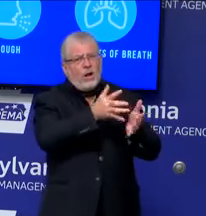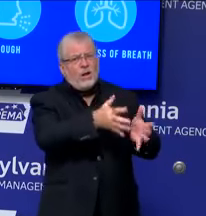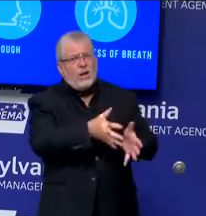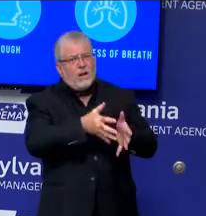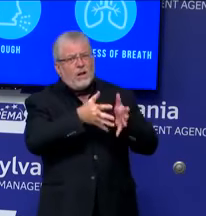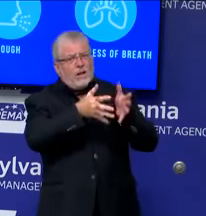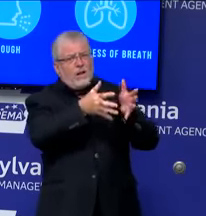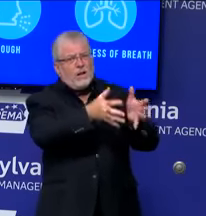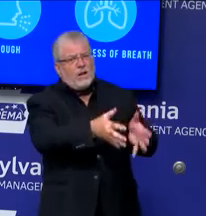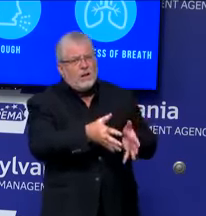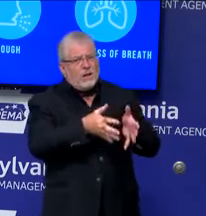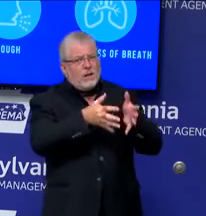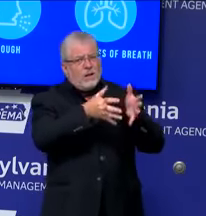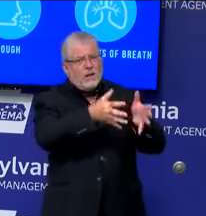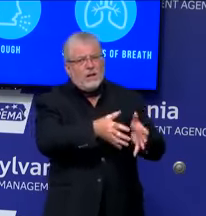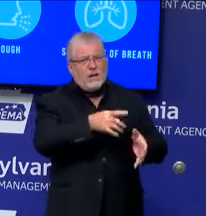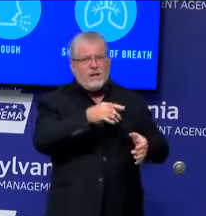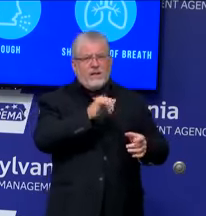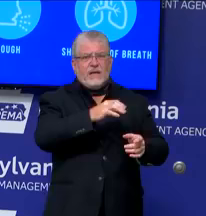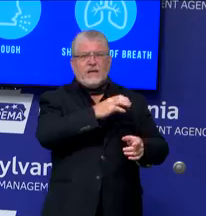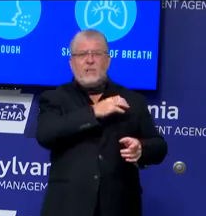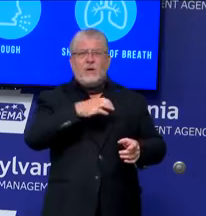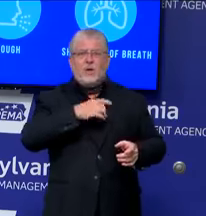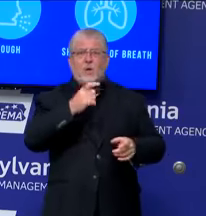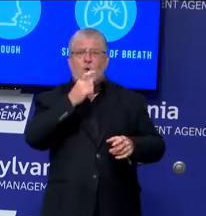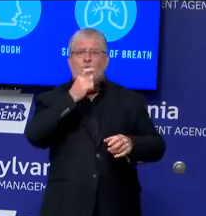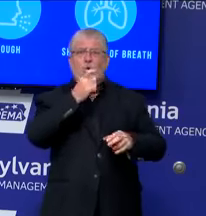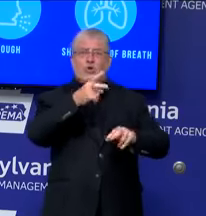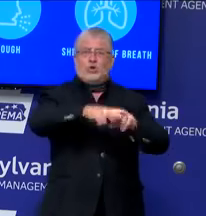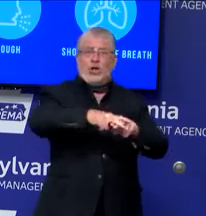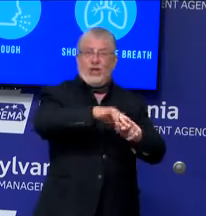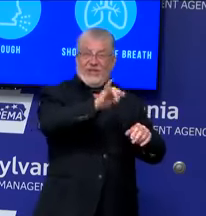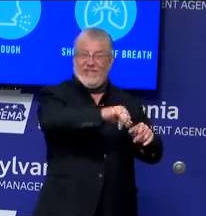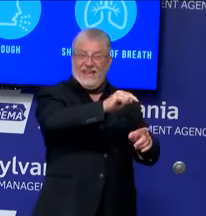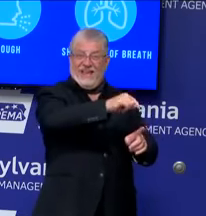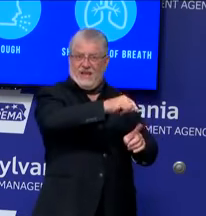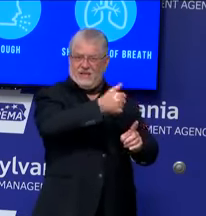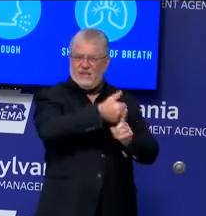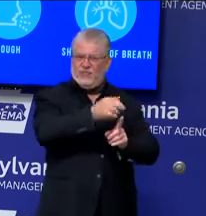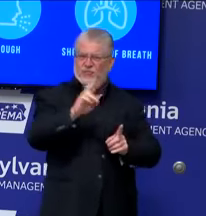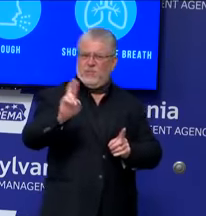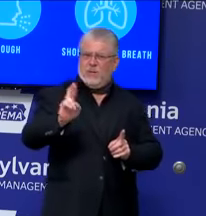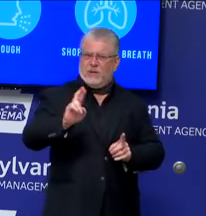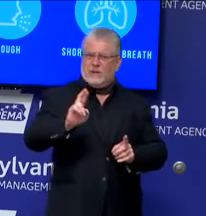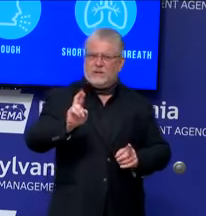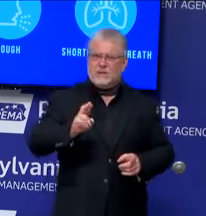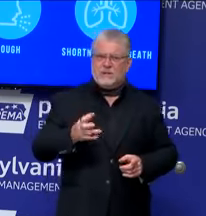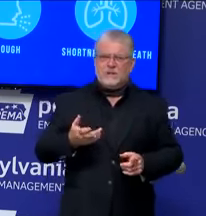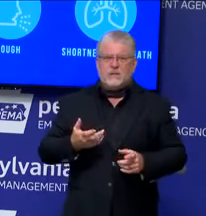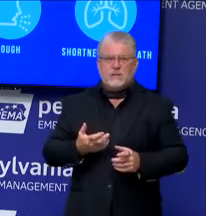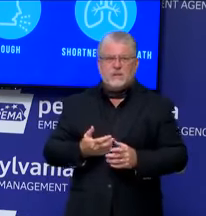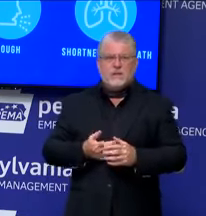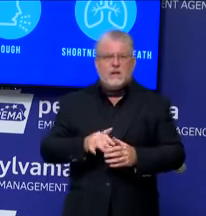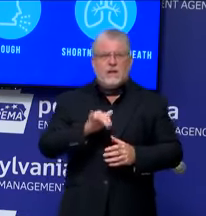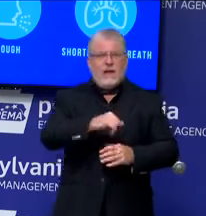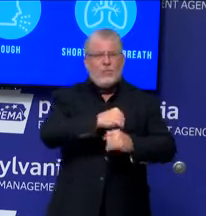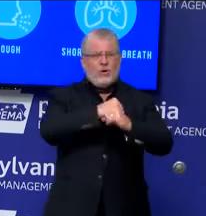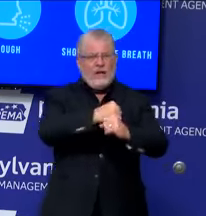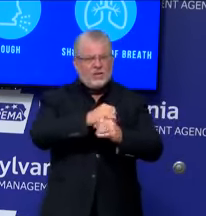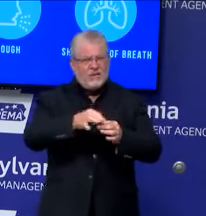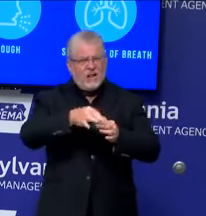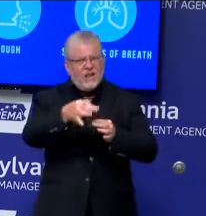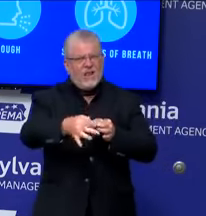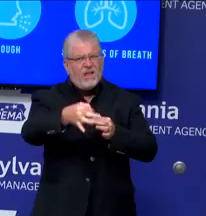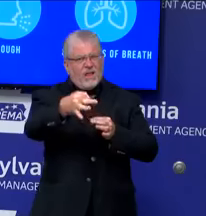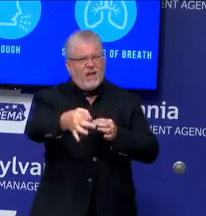by a Republican. How has prolonging these protections hurt the community during COVID? Well, I